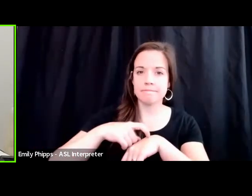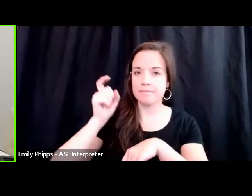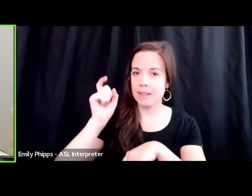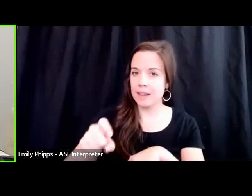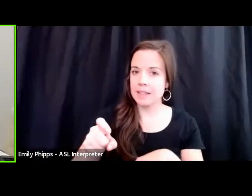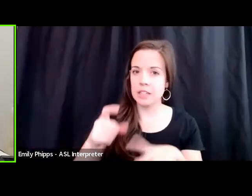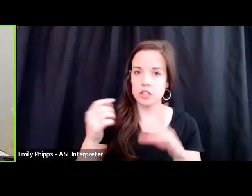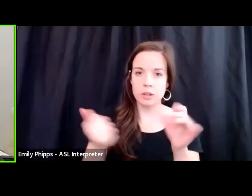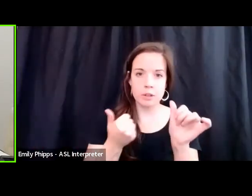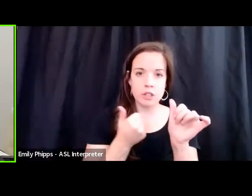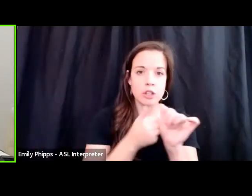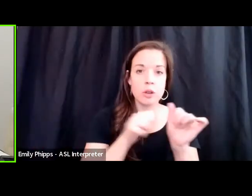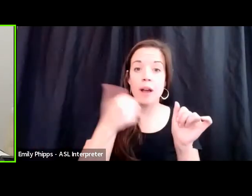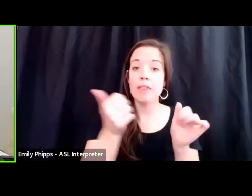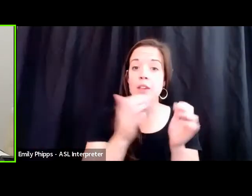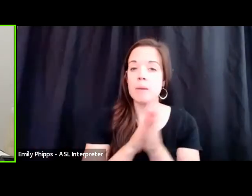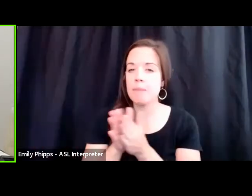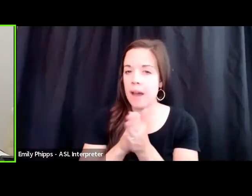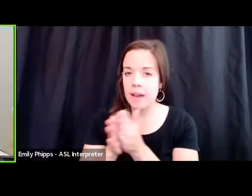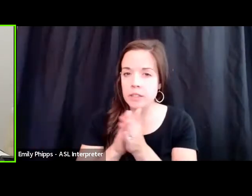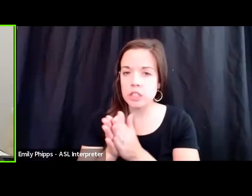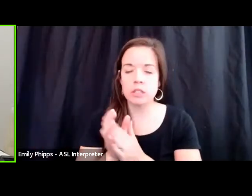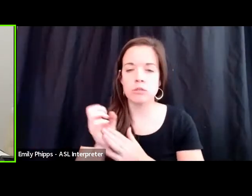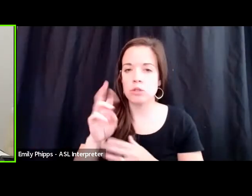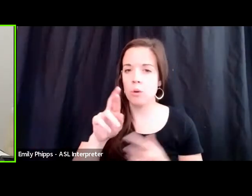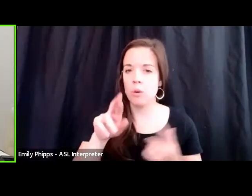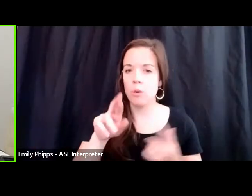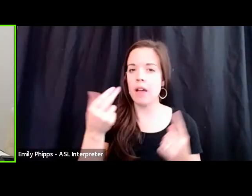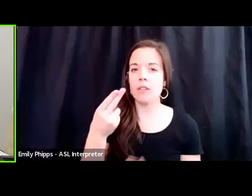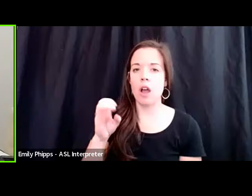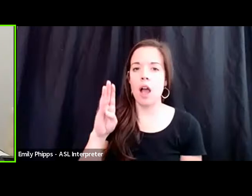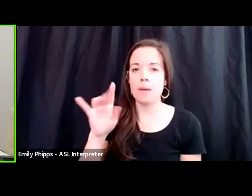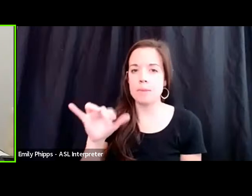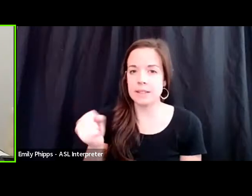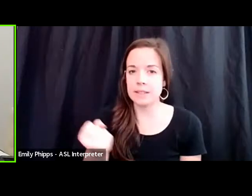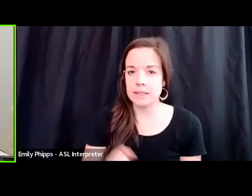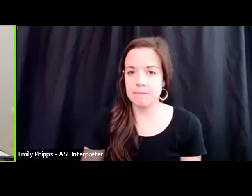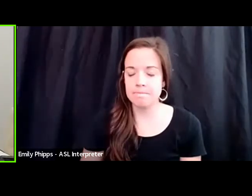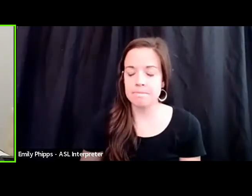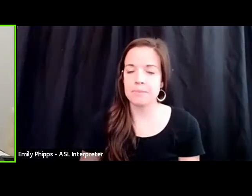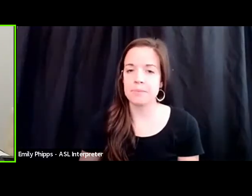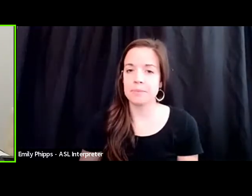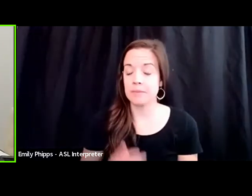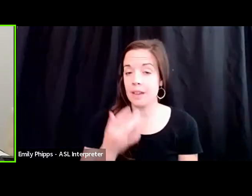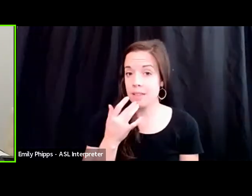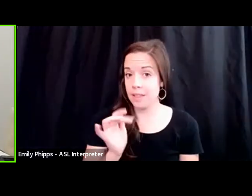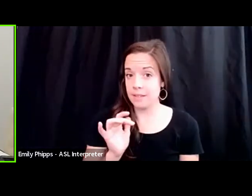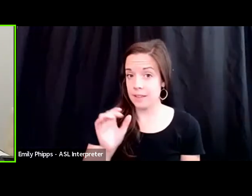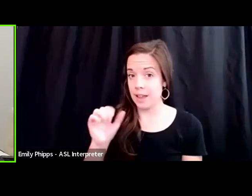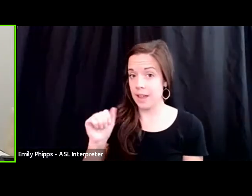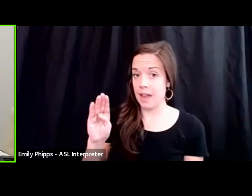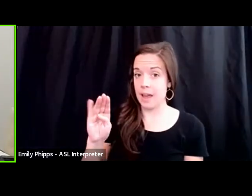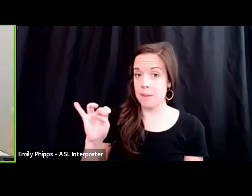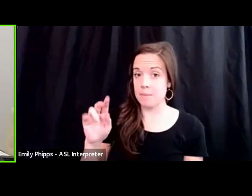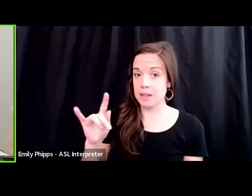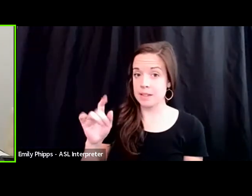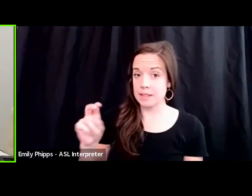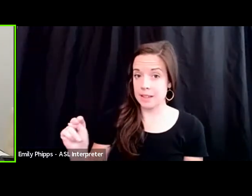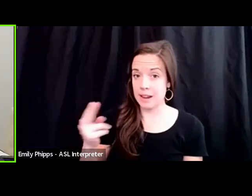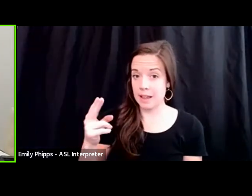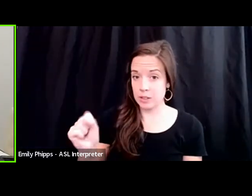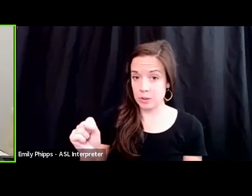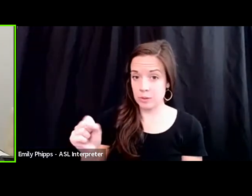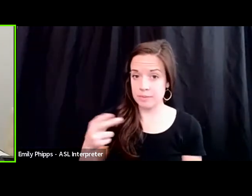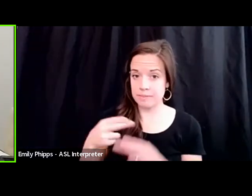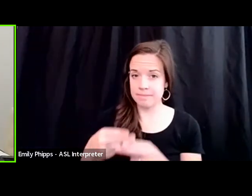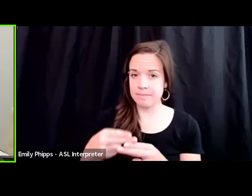pursue other passions or pursue other hobbies. And luckily, Abington High School had what we called